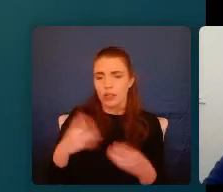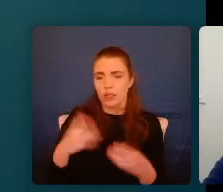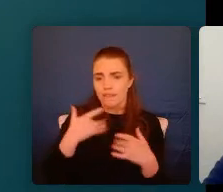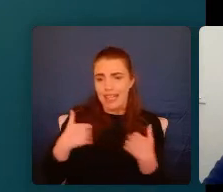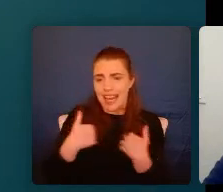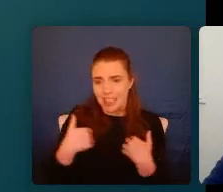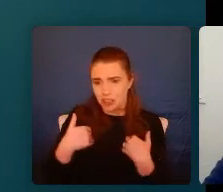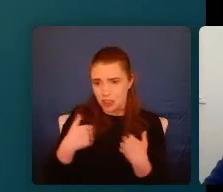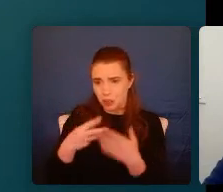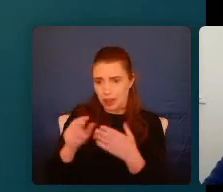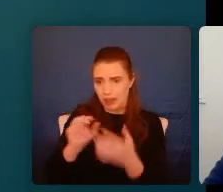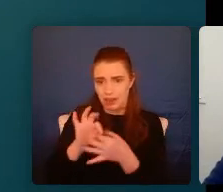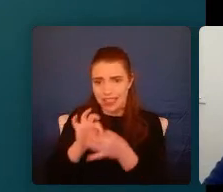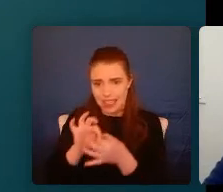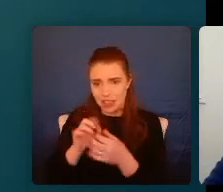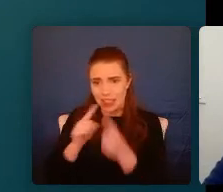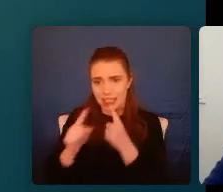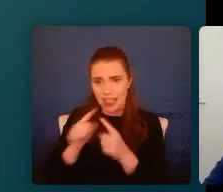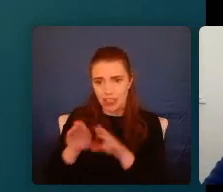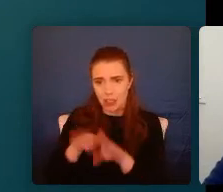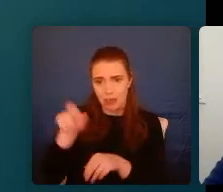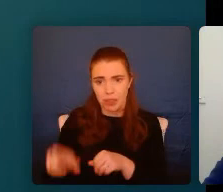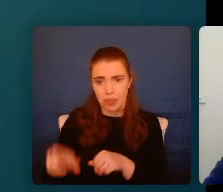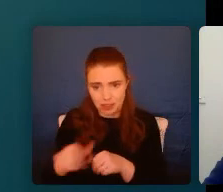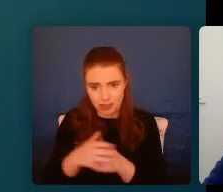So this very basic human need to feel safe.